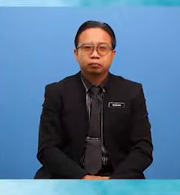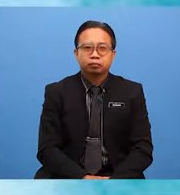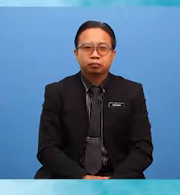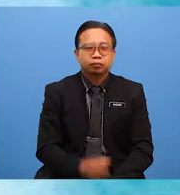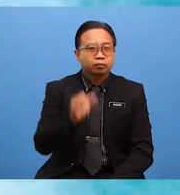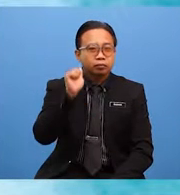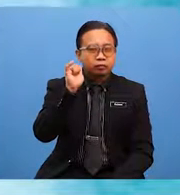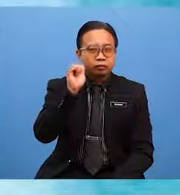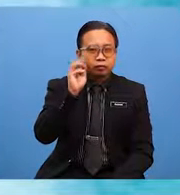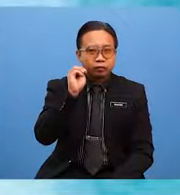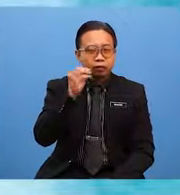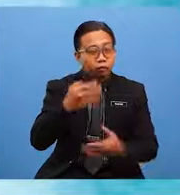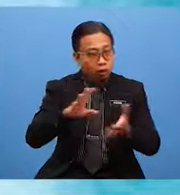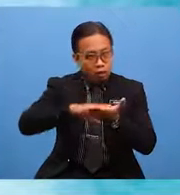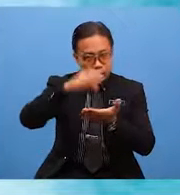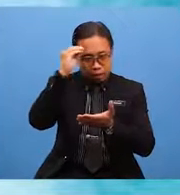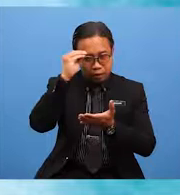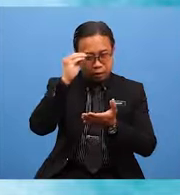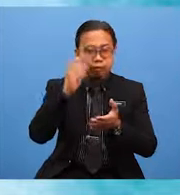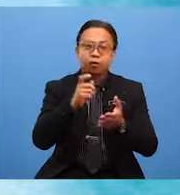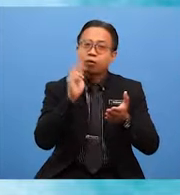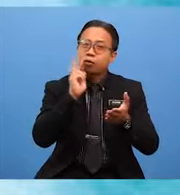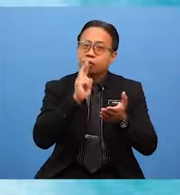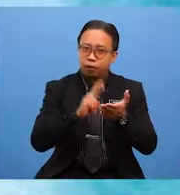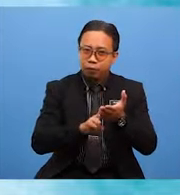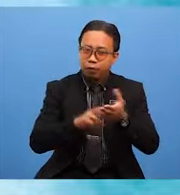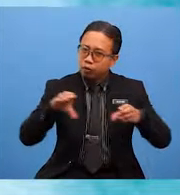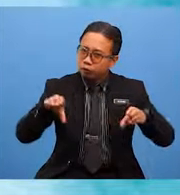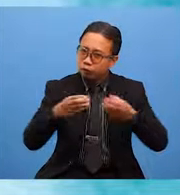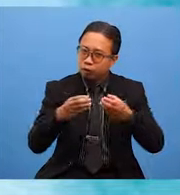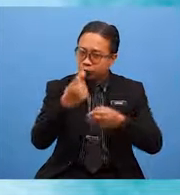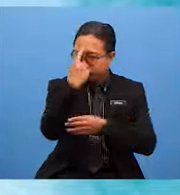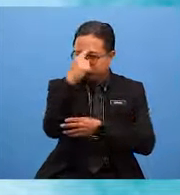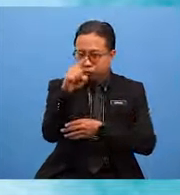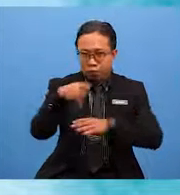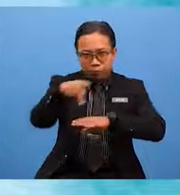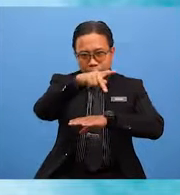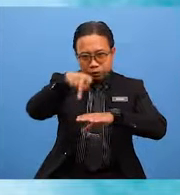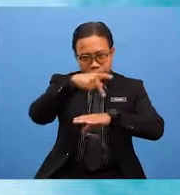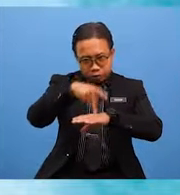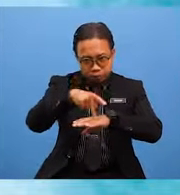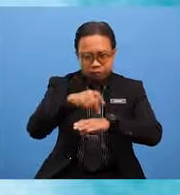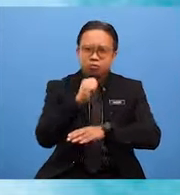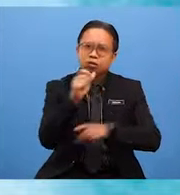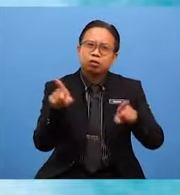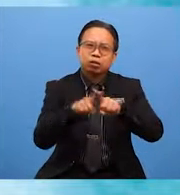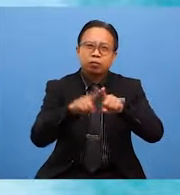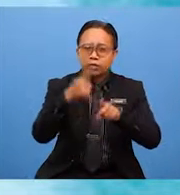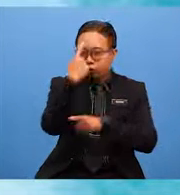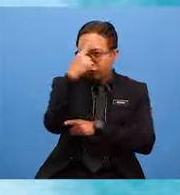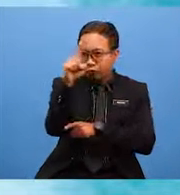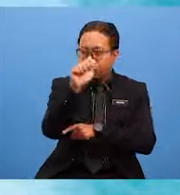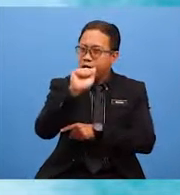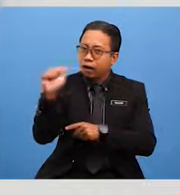Yasmine now has learned that the report she did for the principal is not the same as the report for a